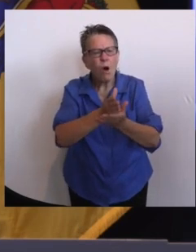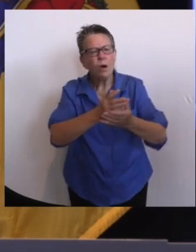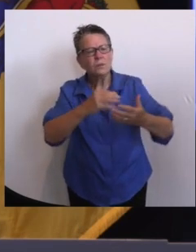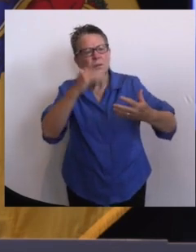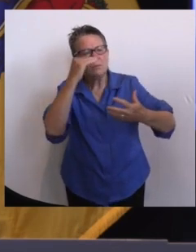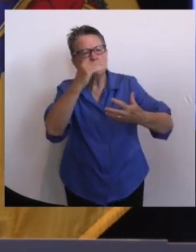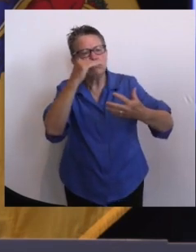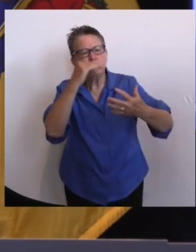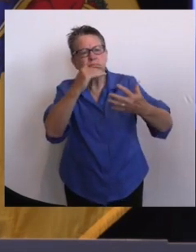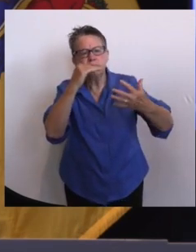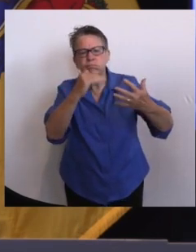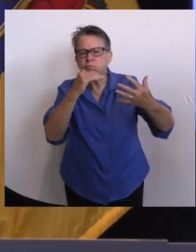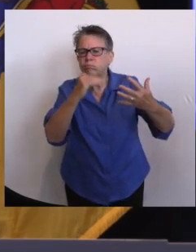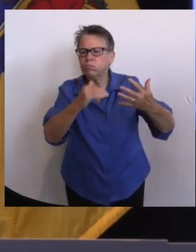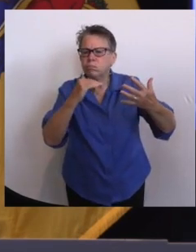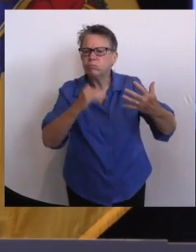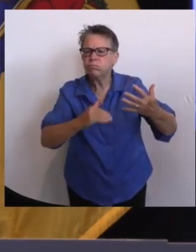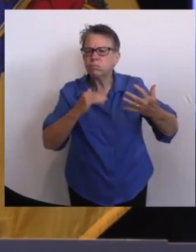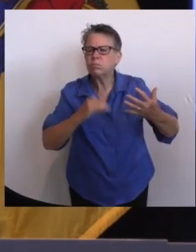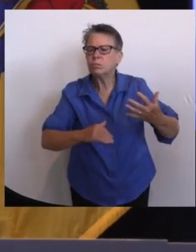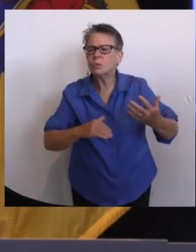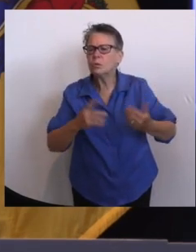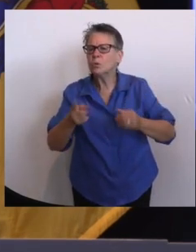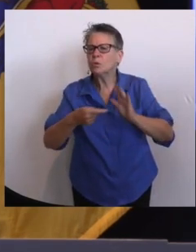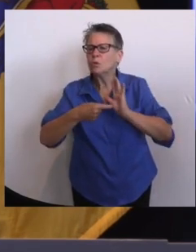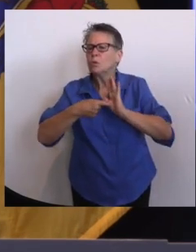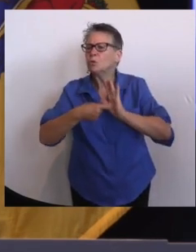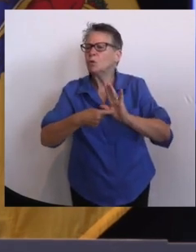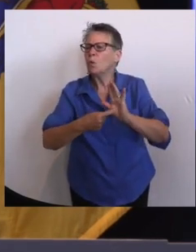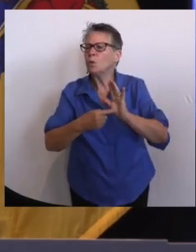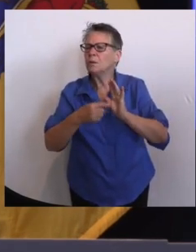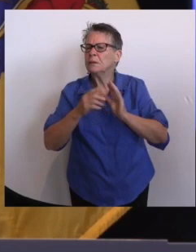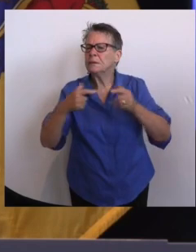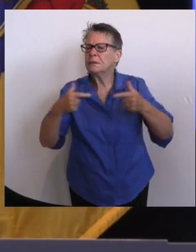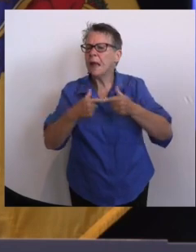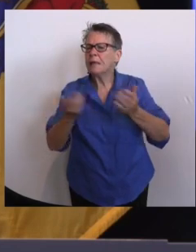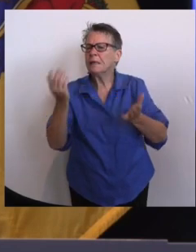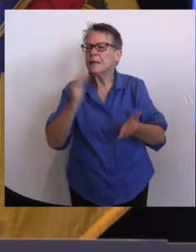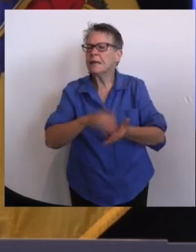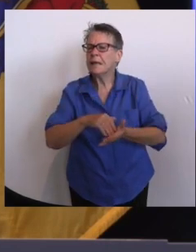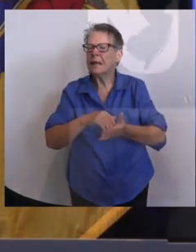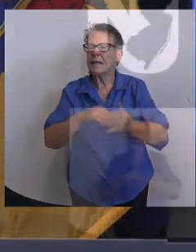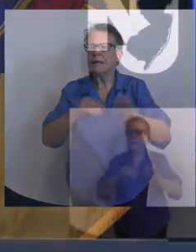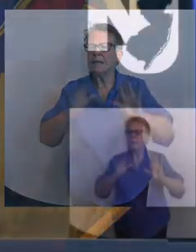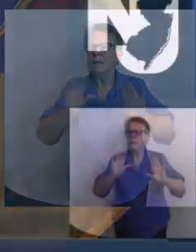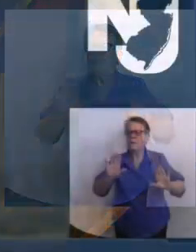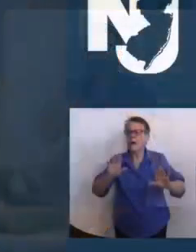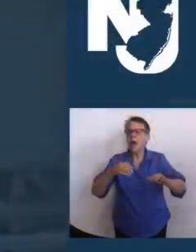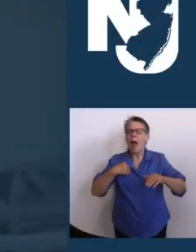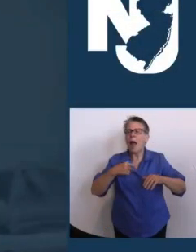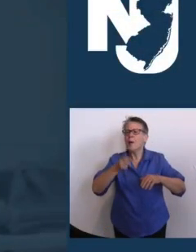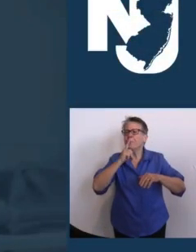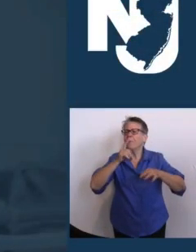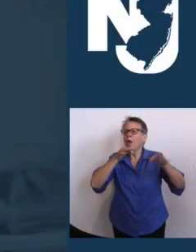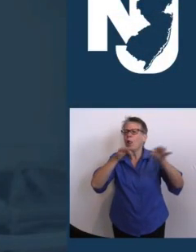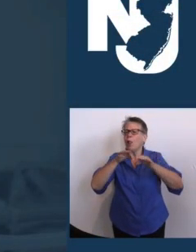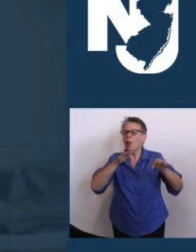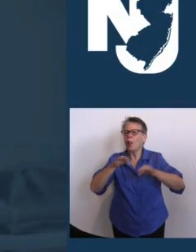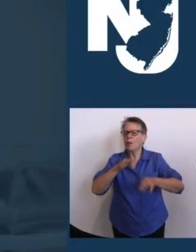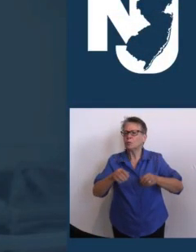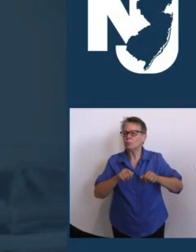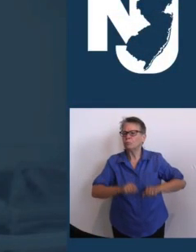the two slides back up? We didn't – I didn't speak to them because we're getting to the point where we're allowing folks. This is cumulative